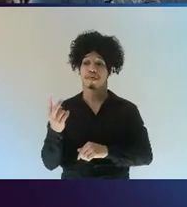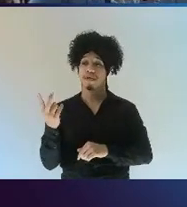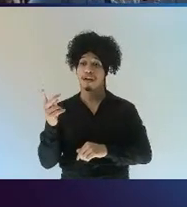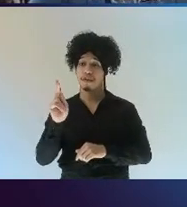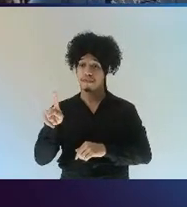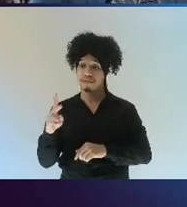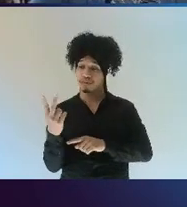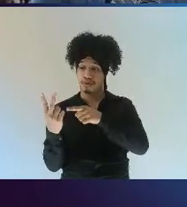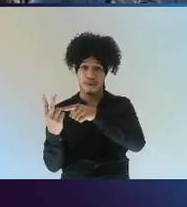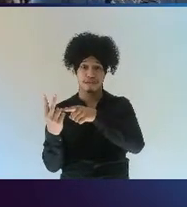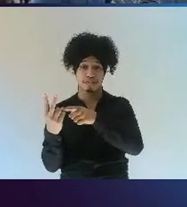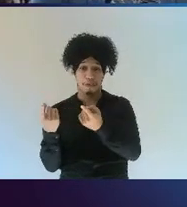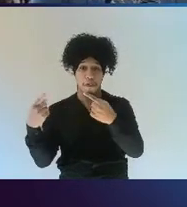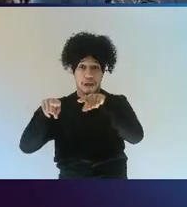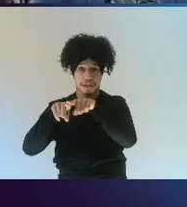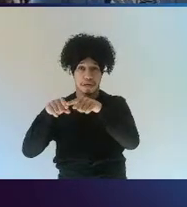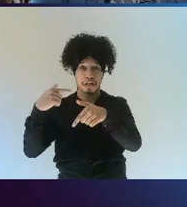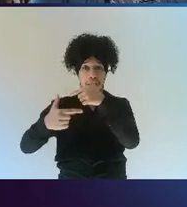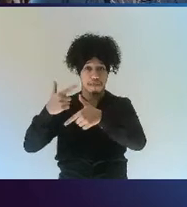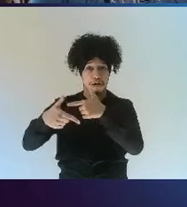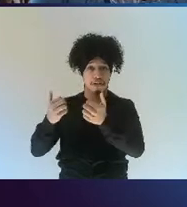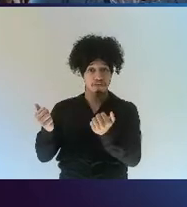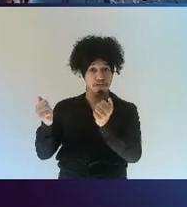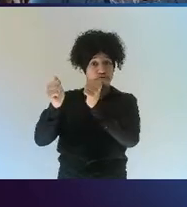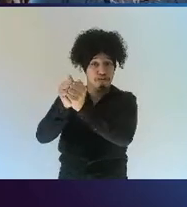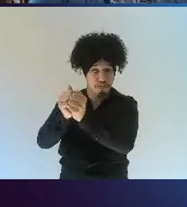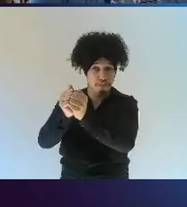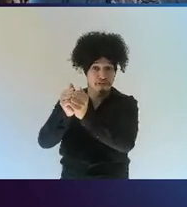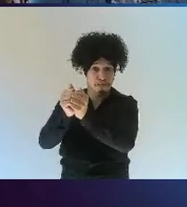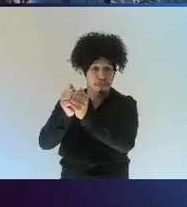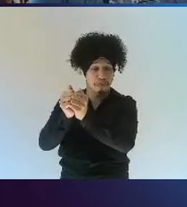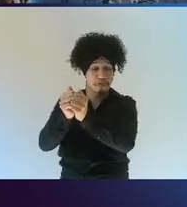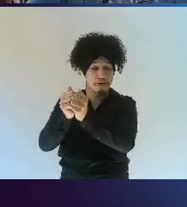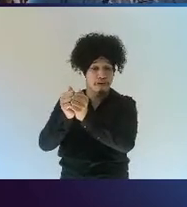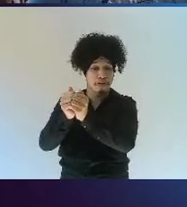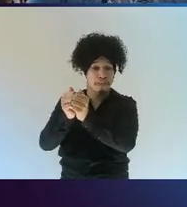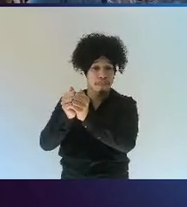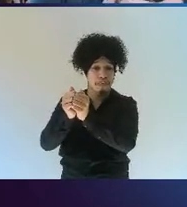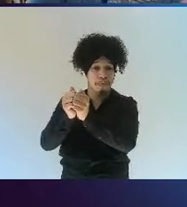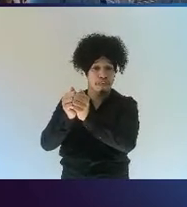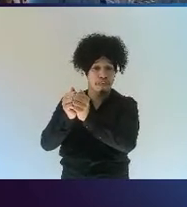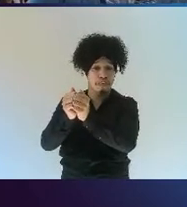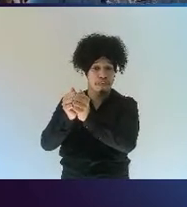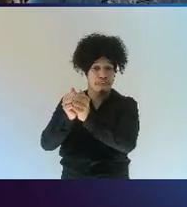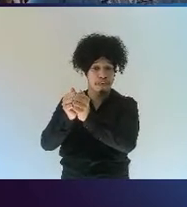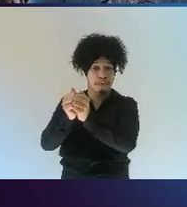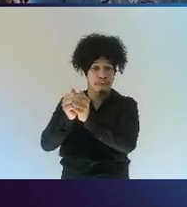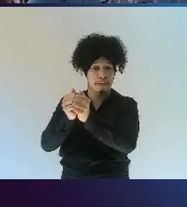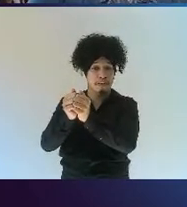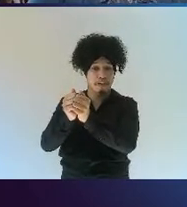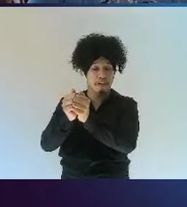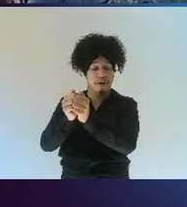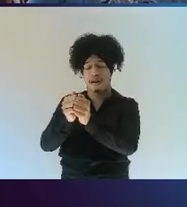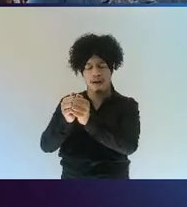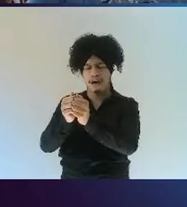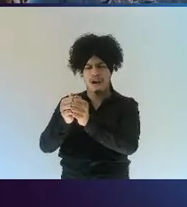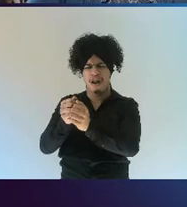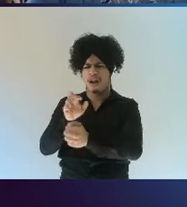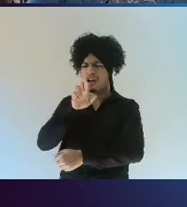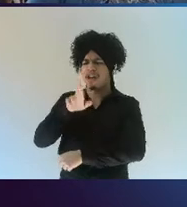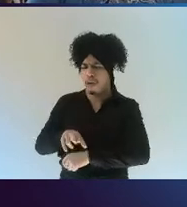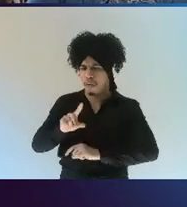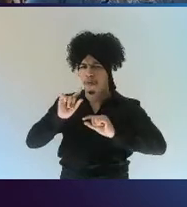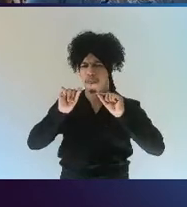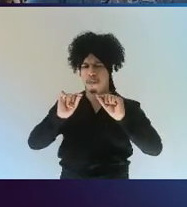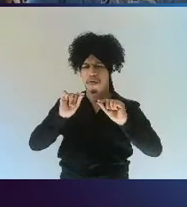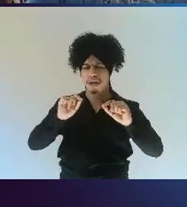resulted in a program or a classroom practice that was more